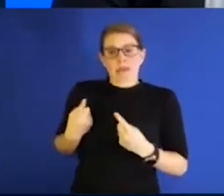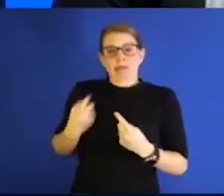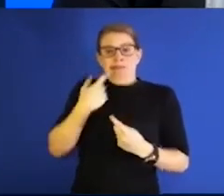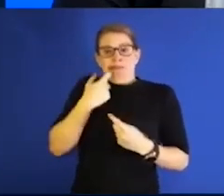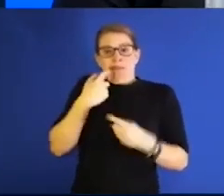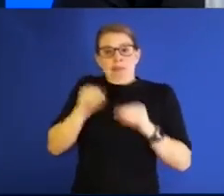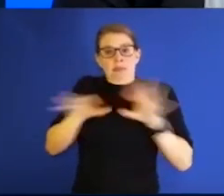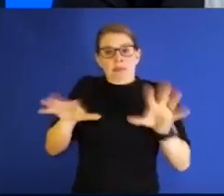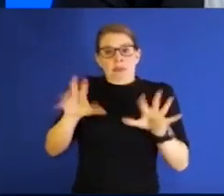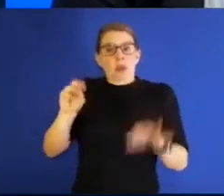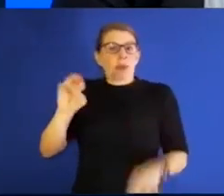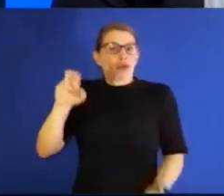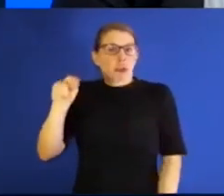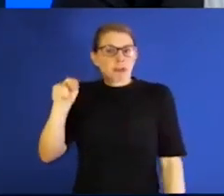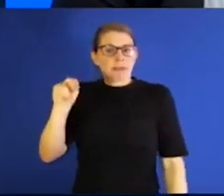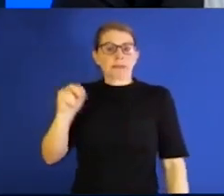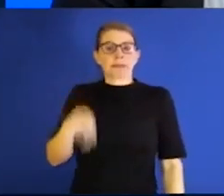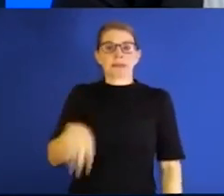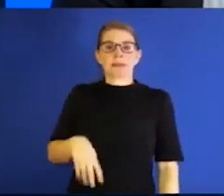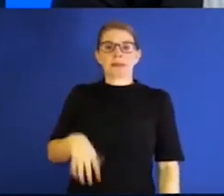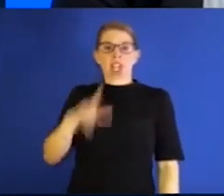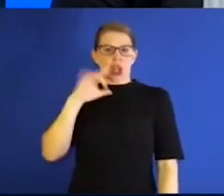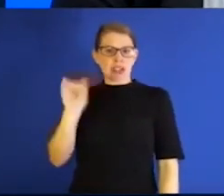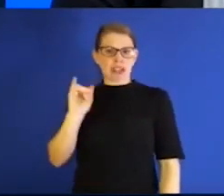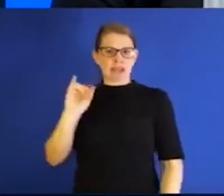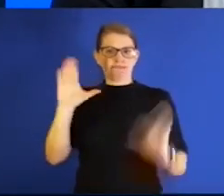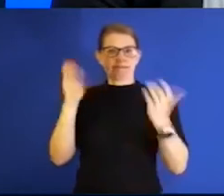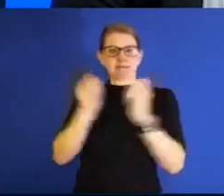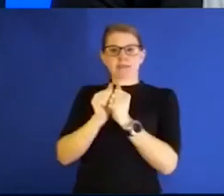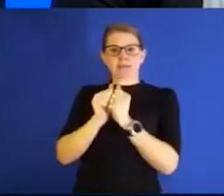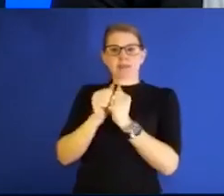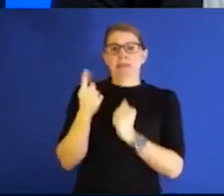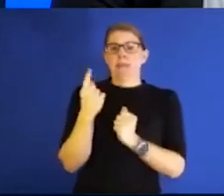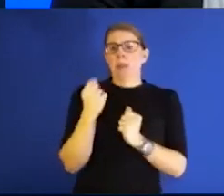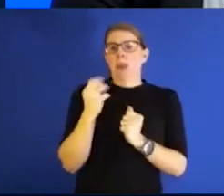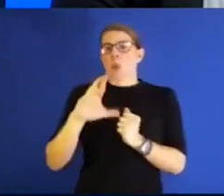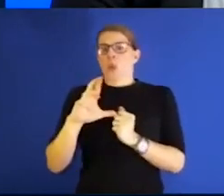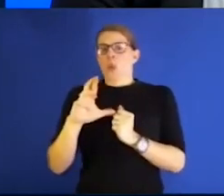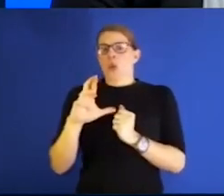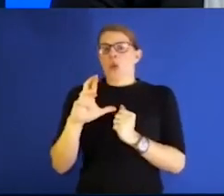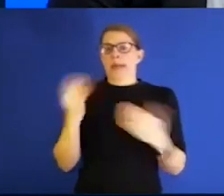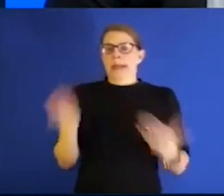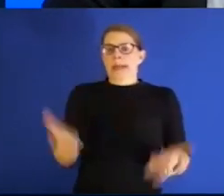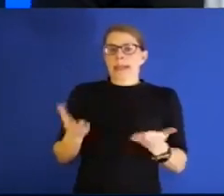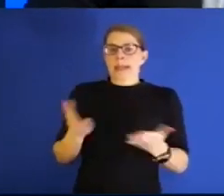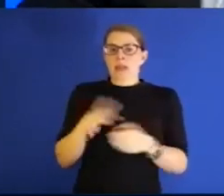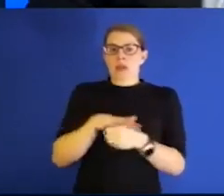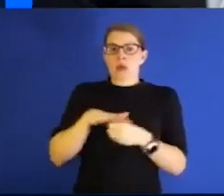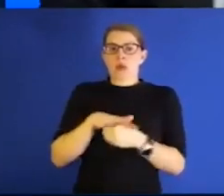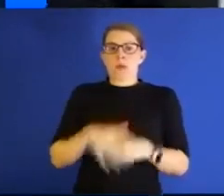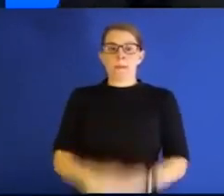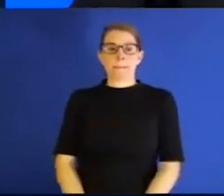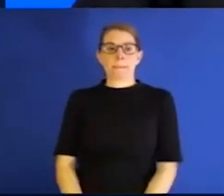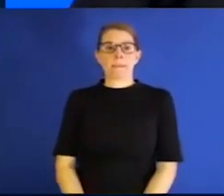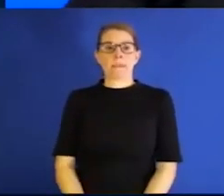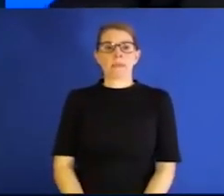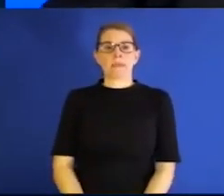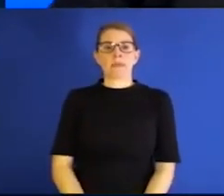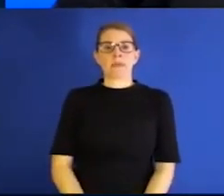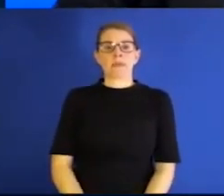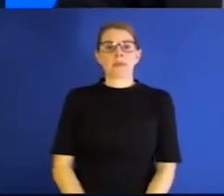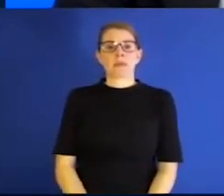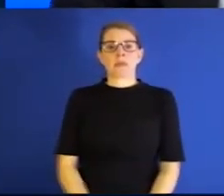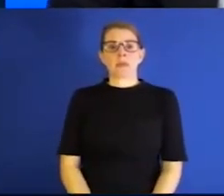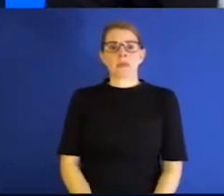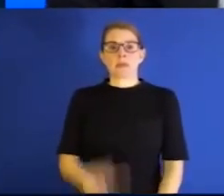know what that looks like maybe compared to last year or even here locally? Well, certainly in Lawrence,